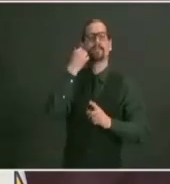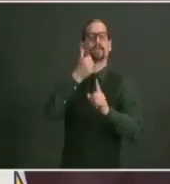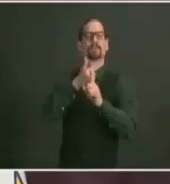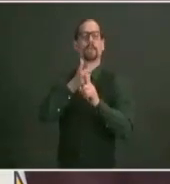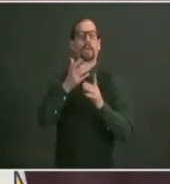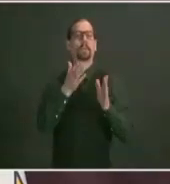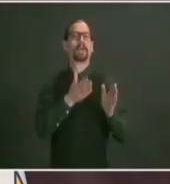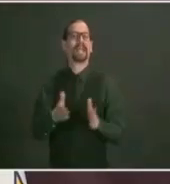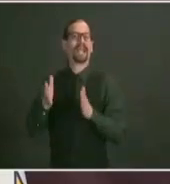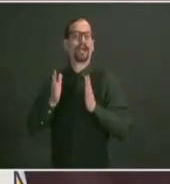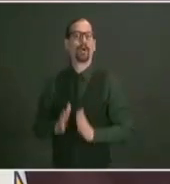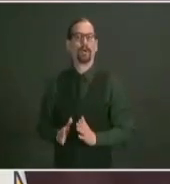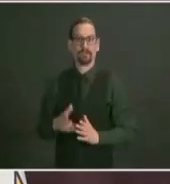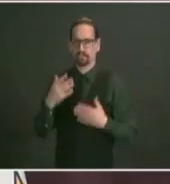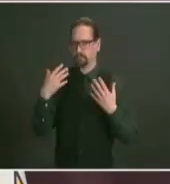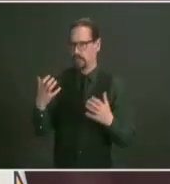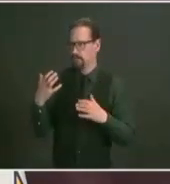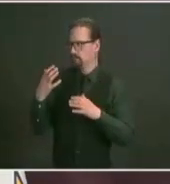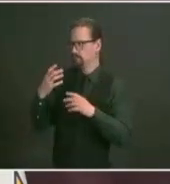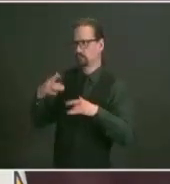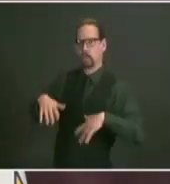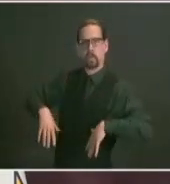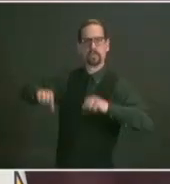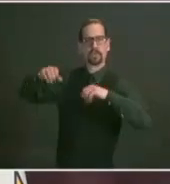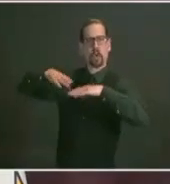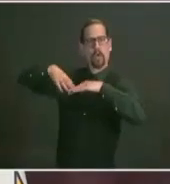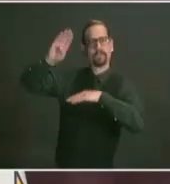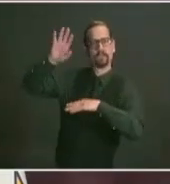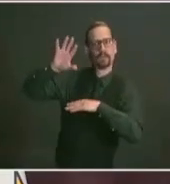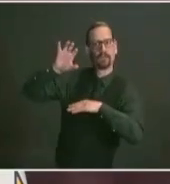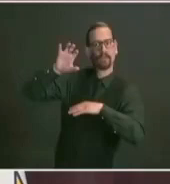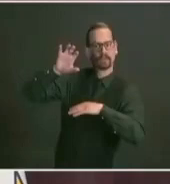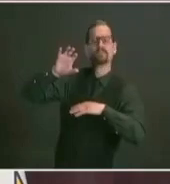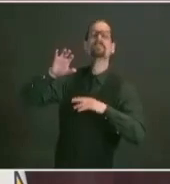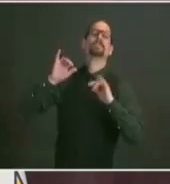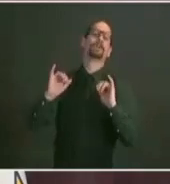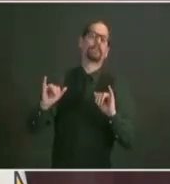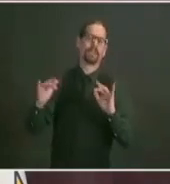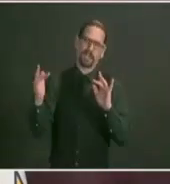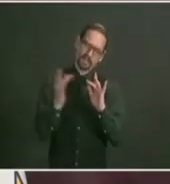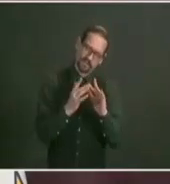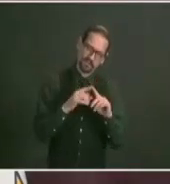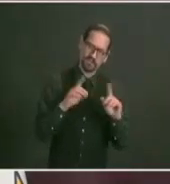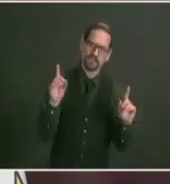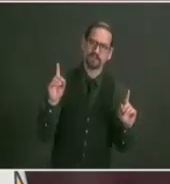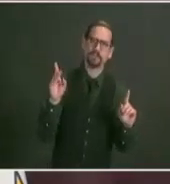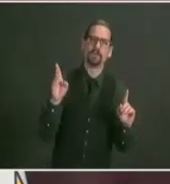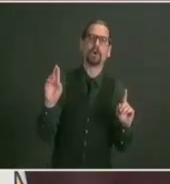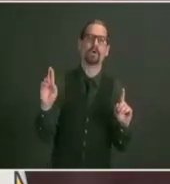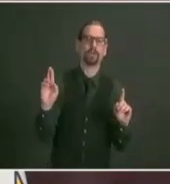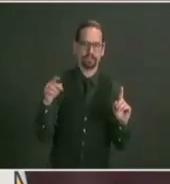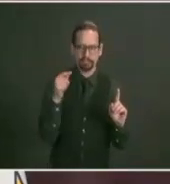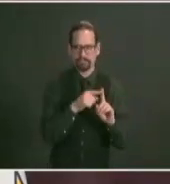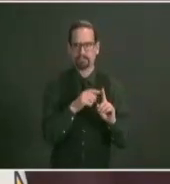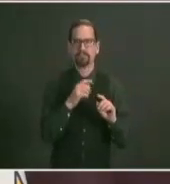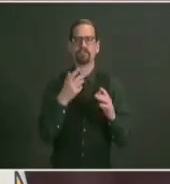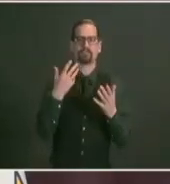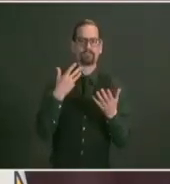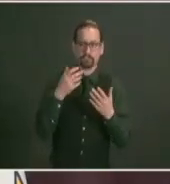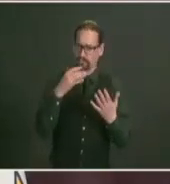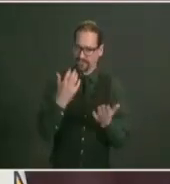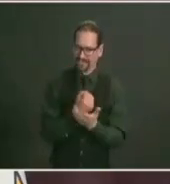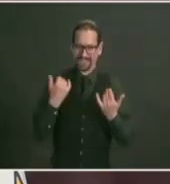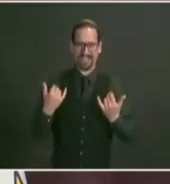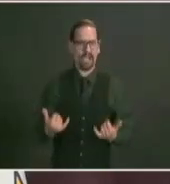regulation for events that begin may 1st they may approach dbr starting now and may seek